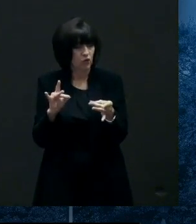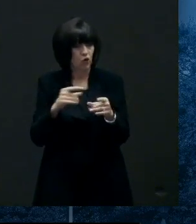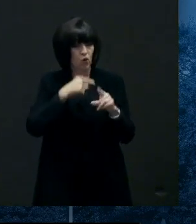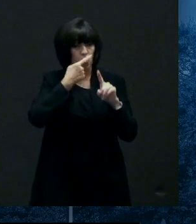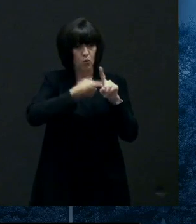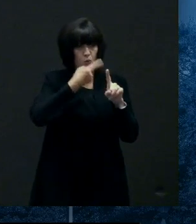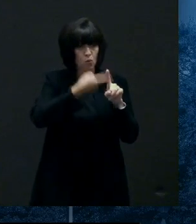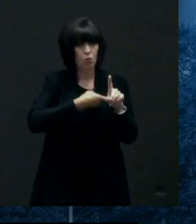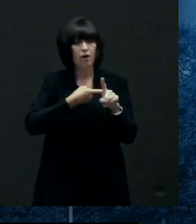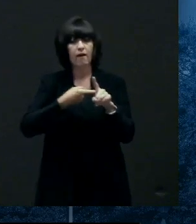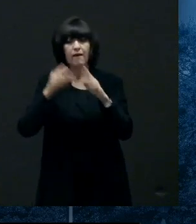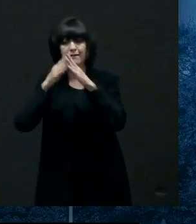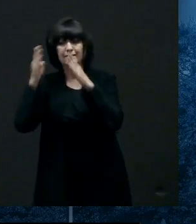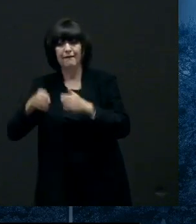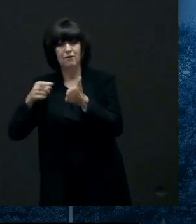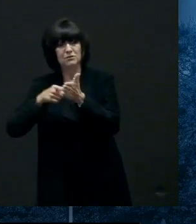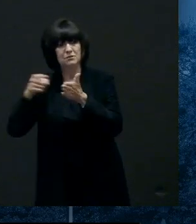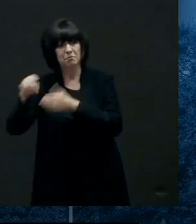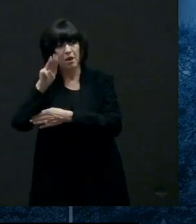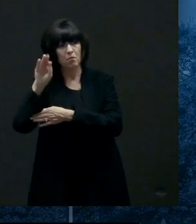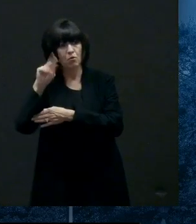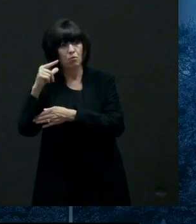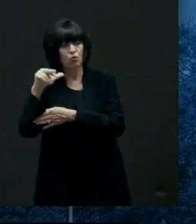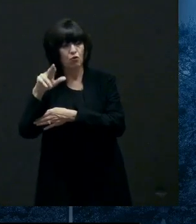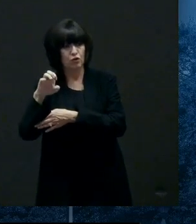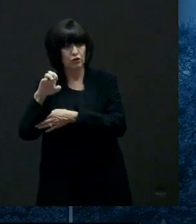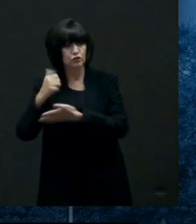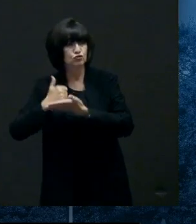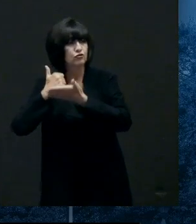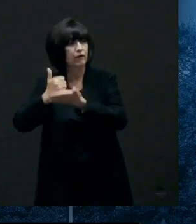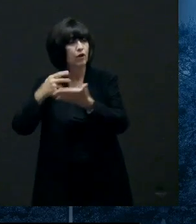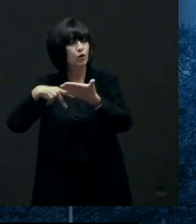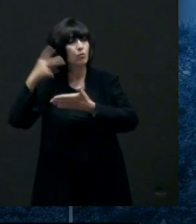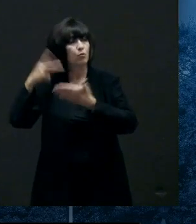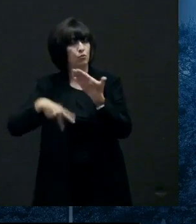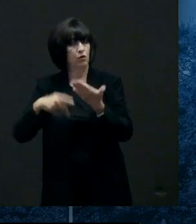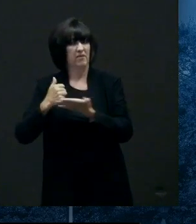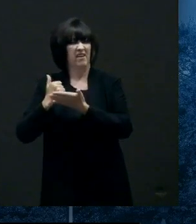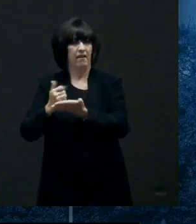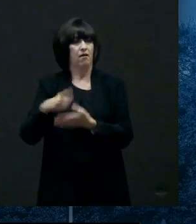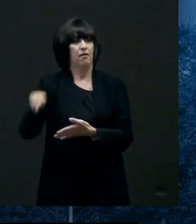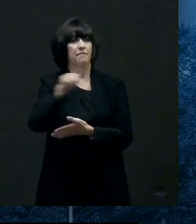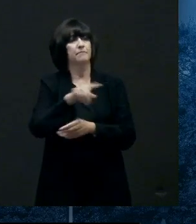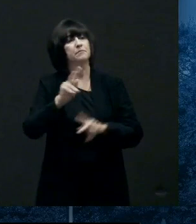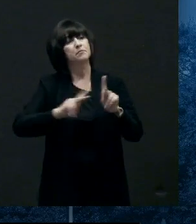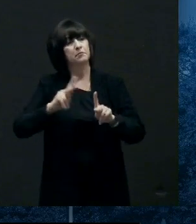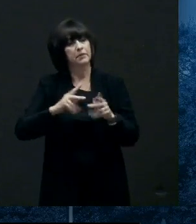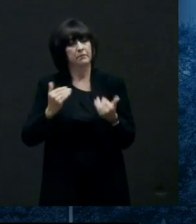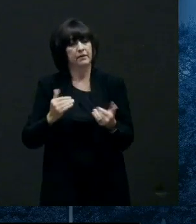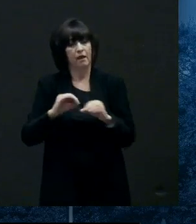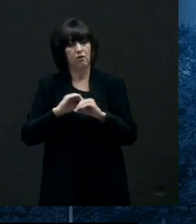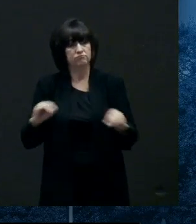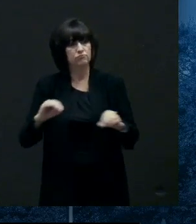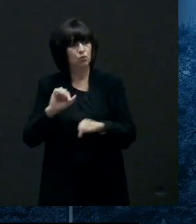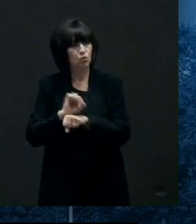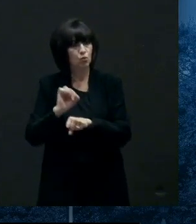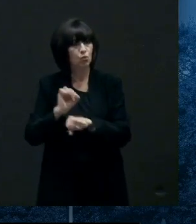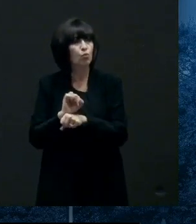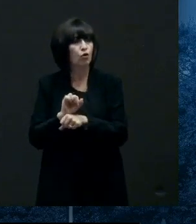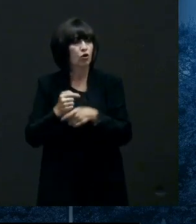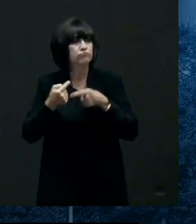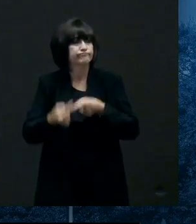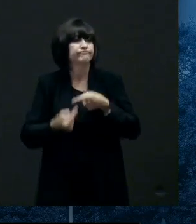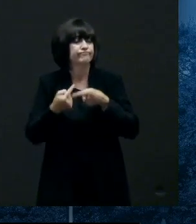uh for just that purpose to help those who are who are unemployed and this these benefits are incredibly important as well